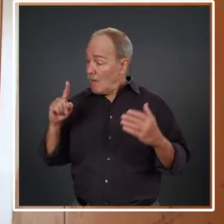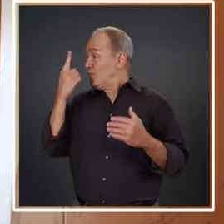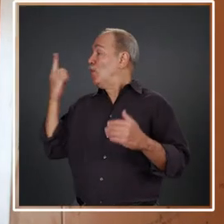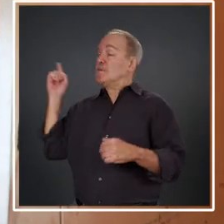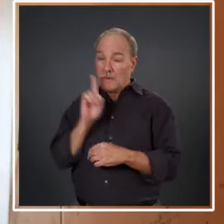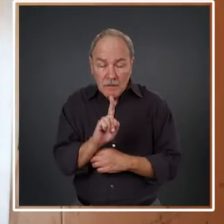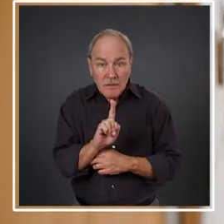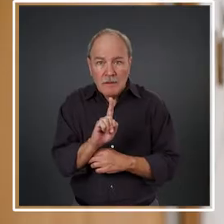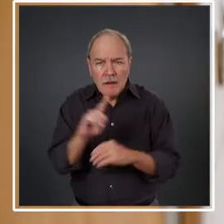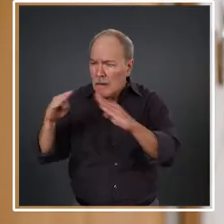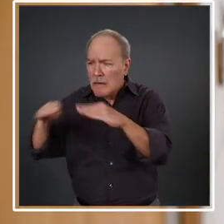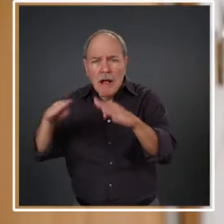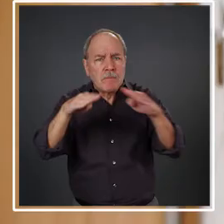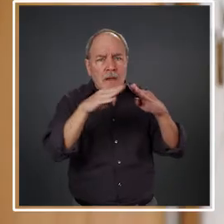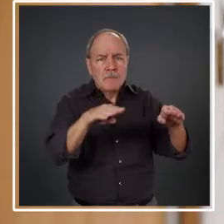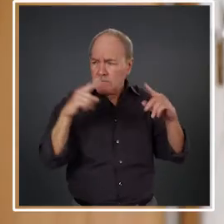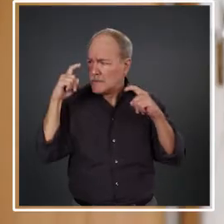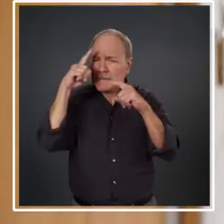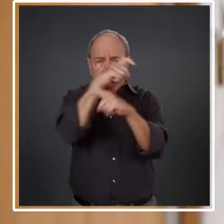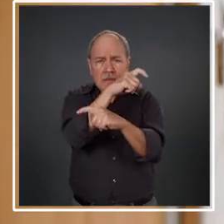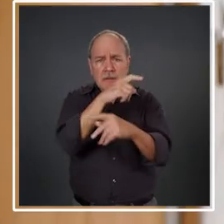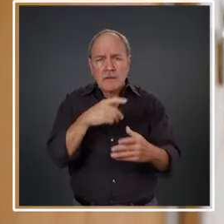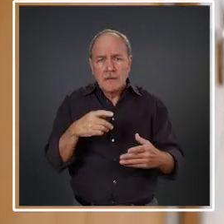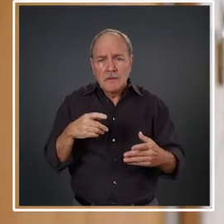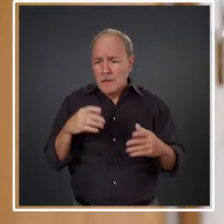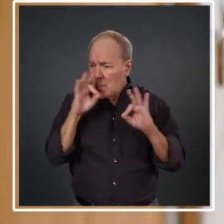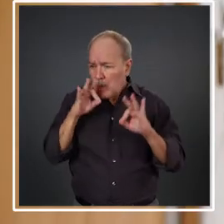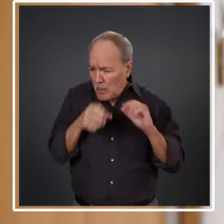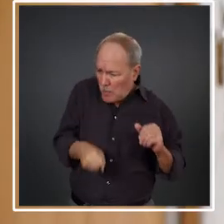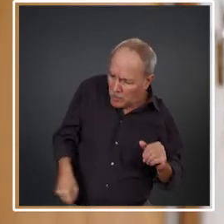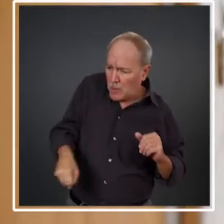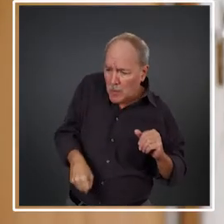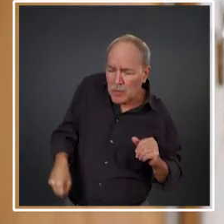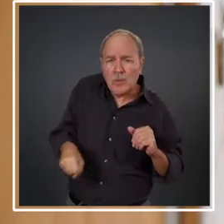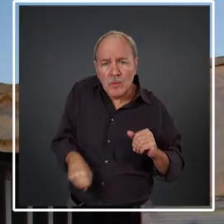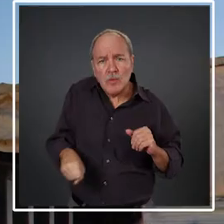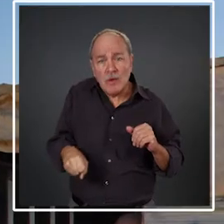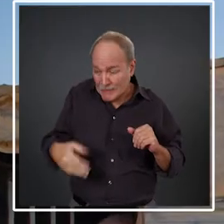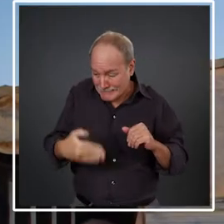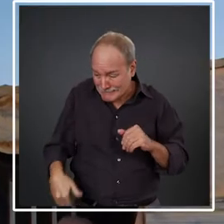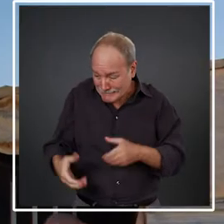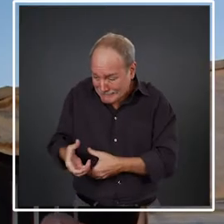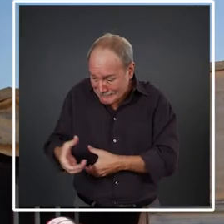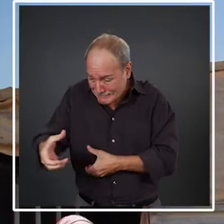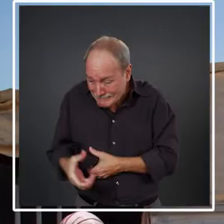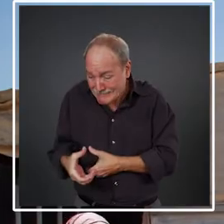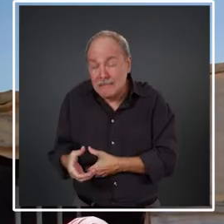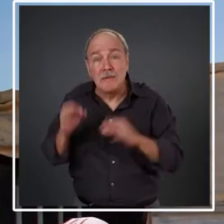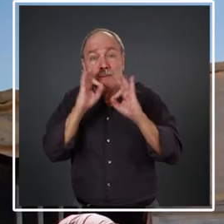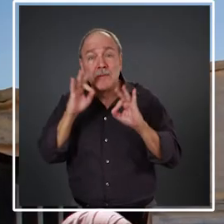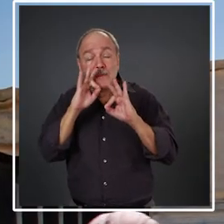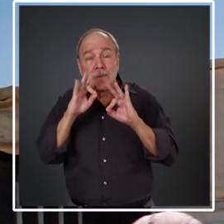When I first arrived, it was really hard. I didn't have crutches or a prosthetic leg. I used a wheelchair.